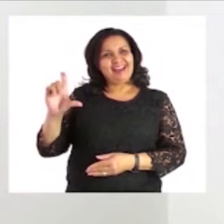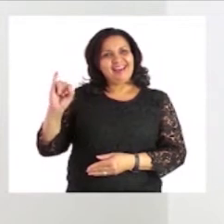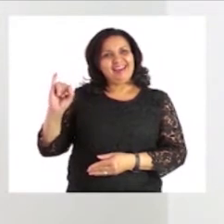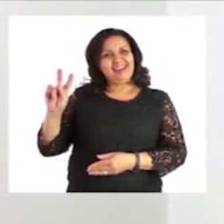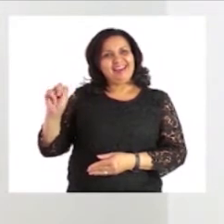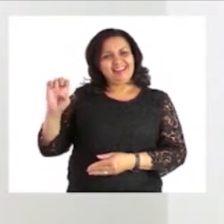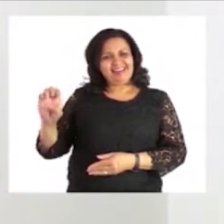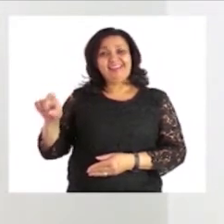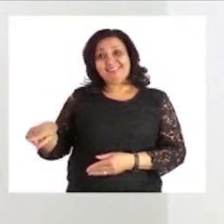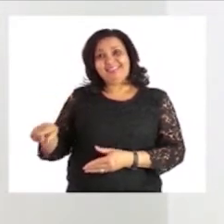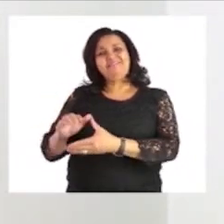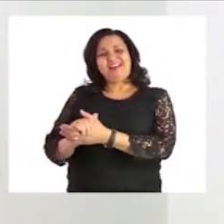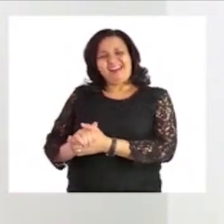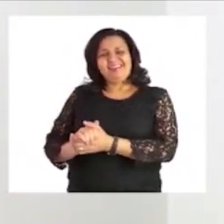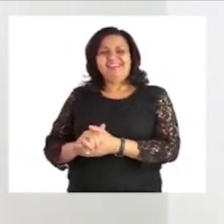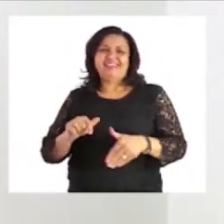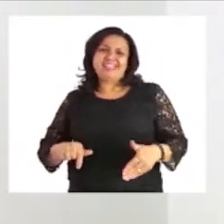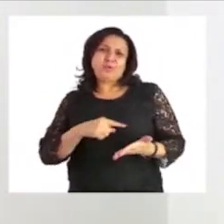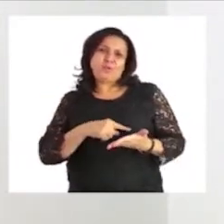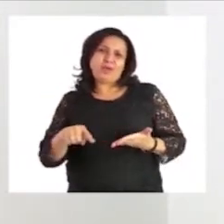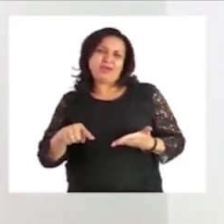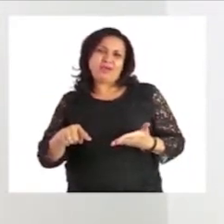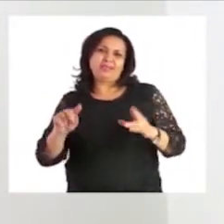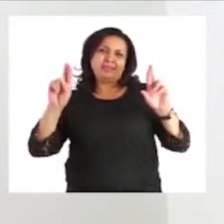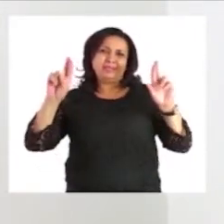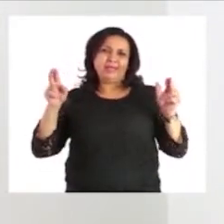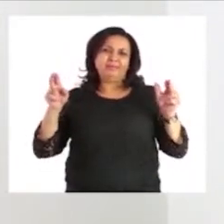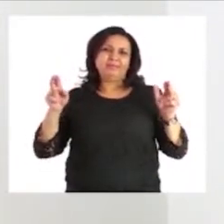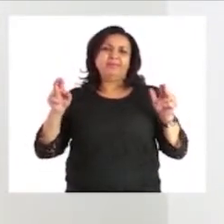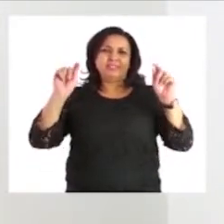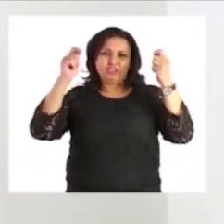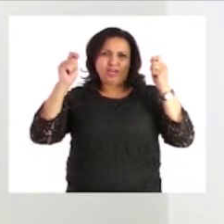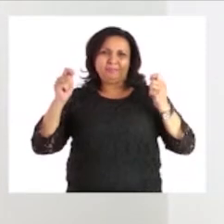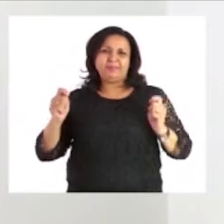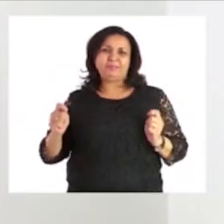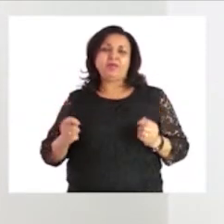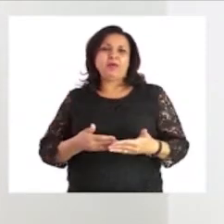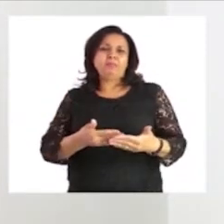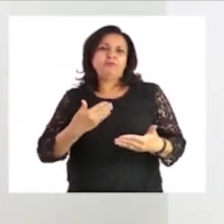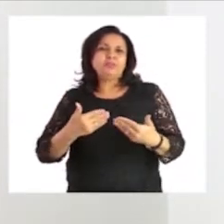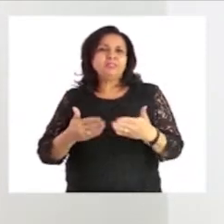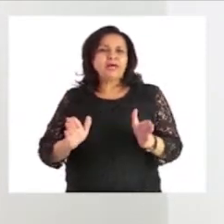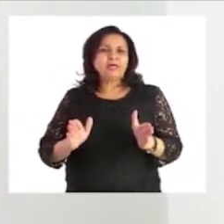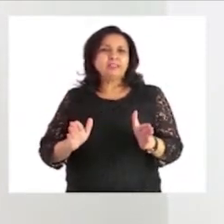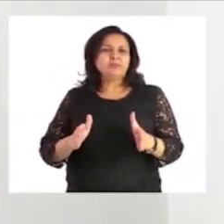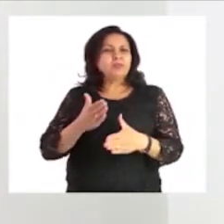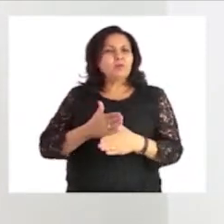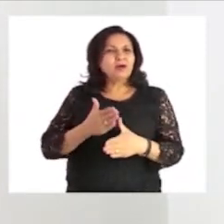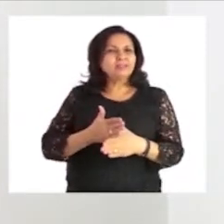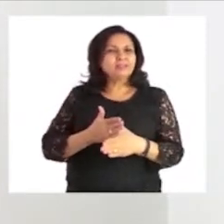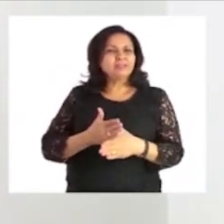friend. This week's theme is shapes. But before we start with our lesson,